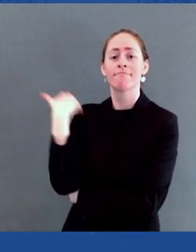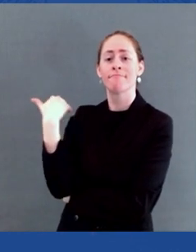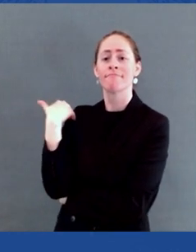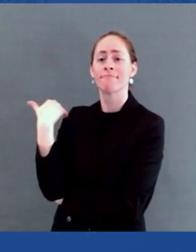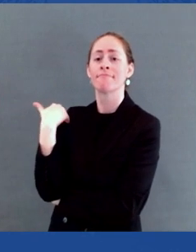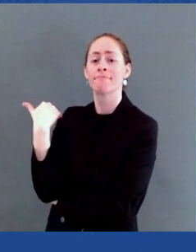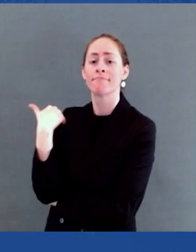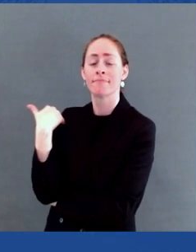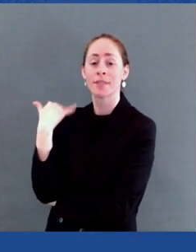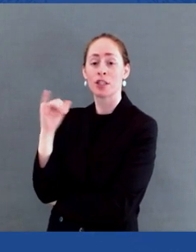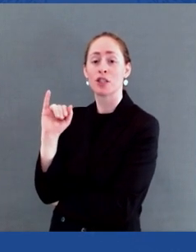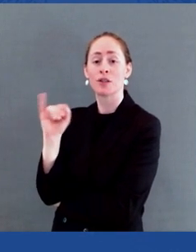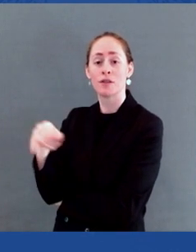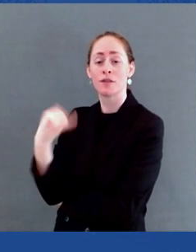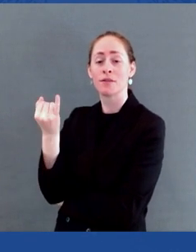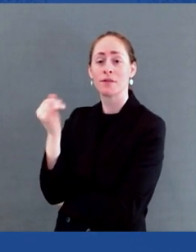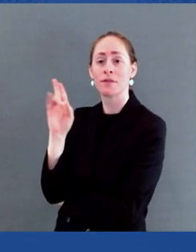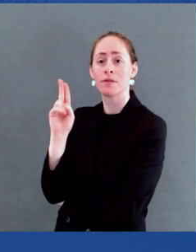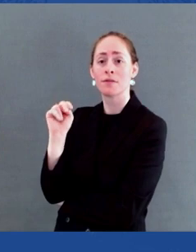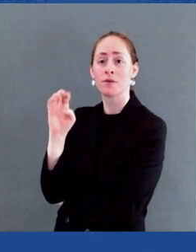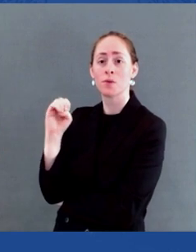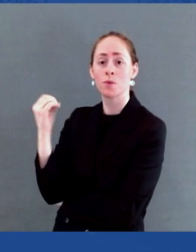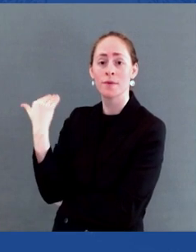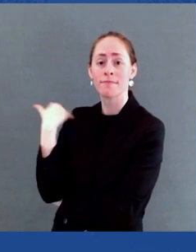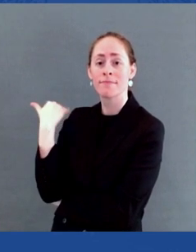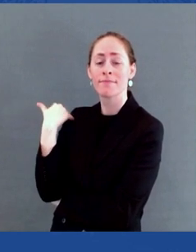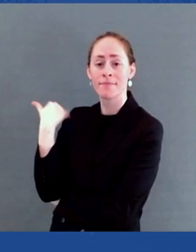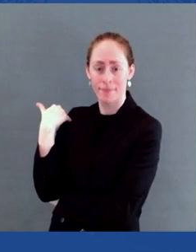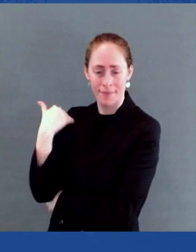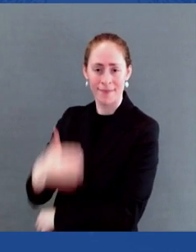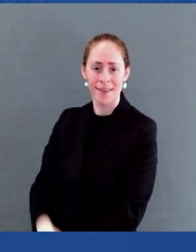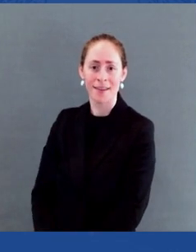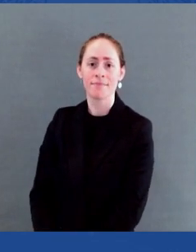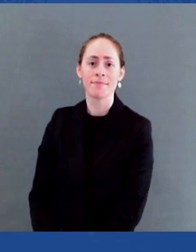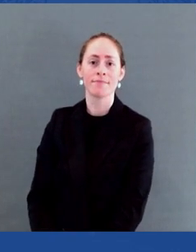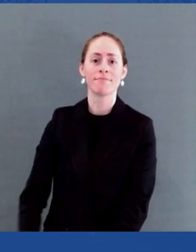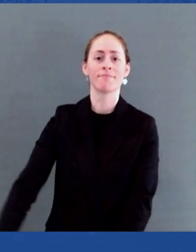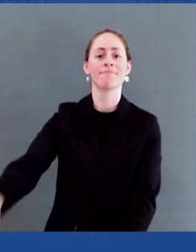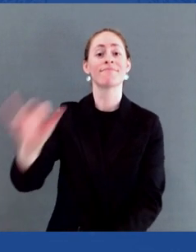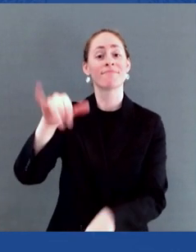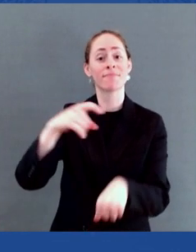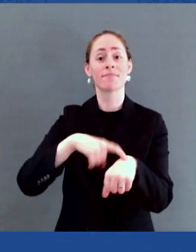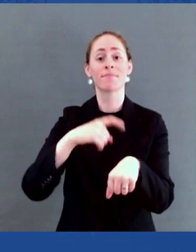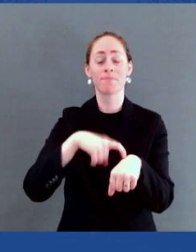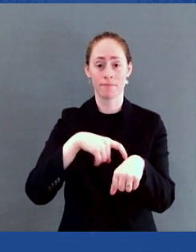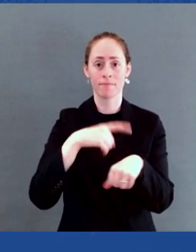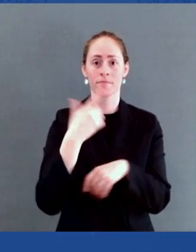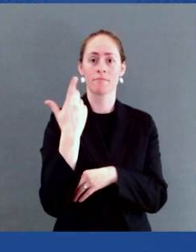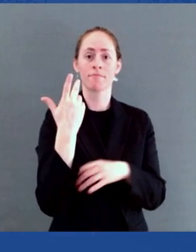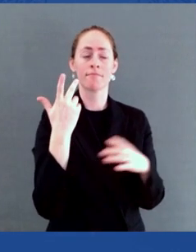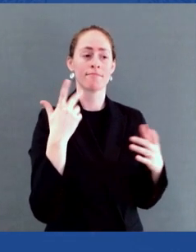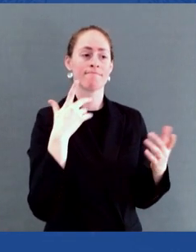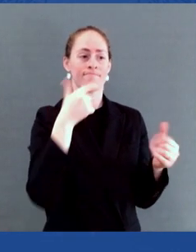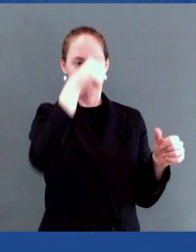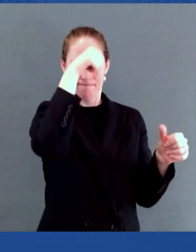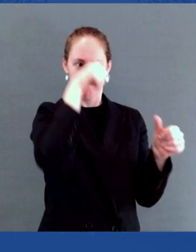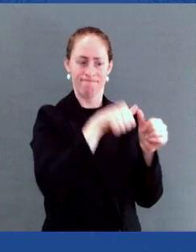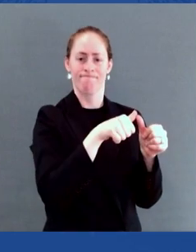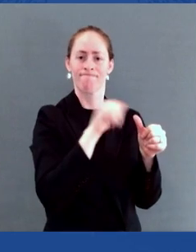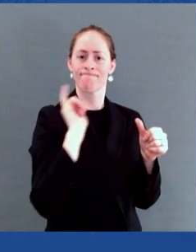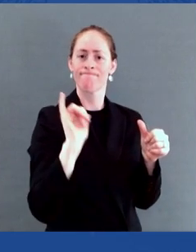about AIDS in 1981. A lot of young people don't even remember what that was like,